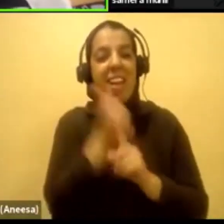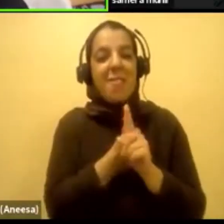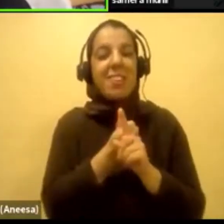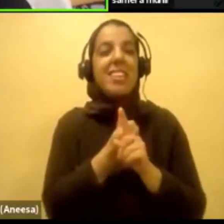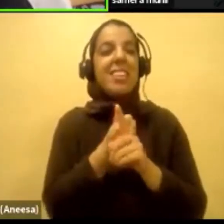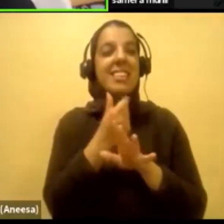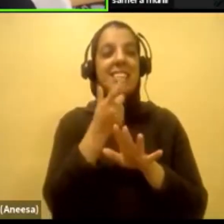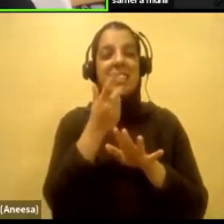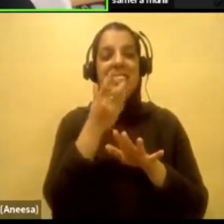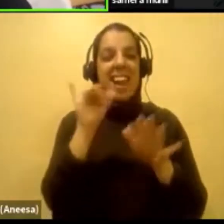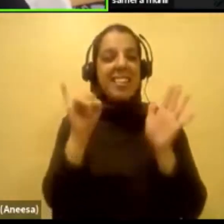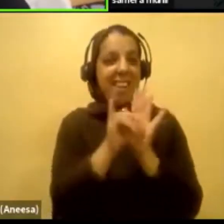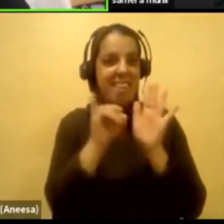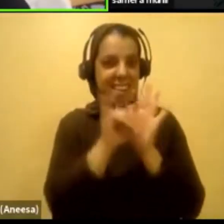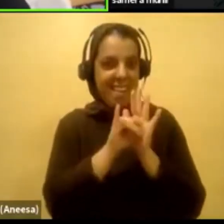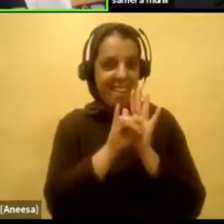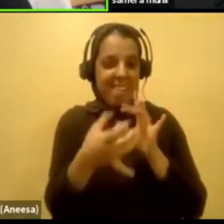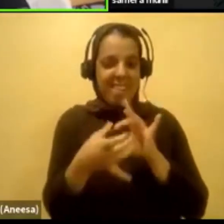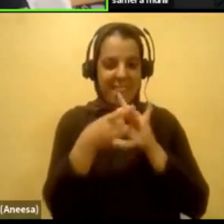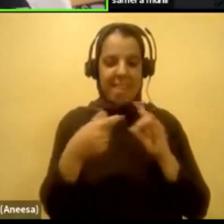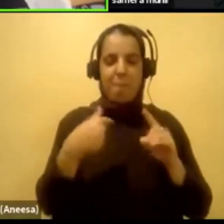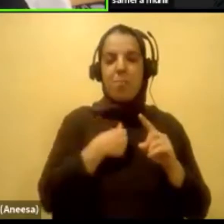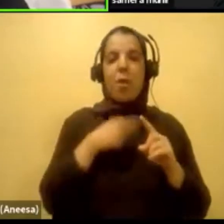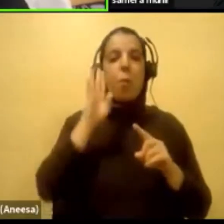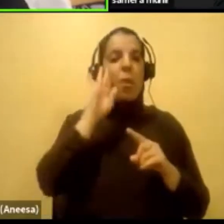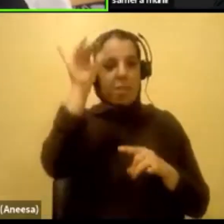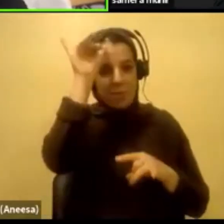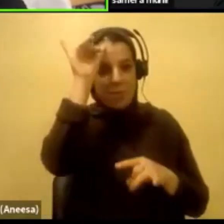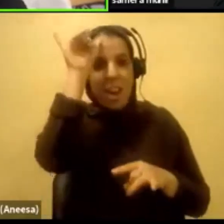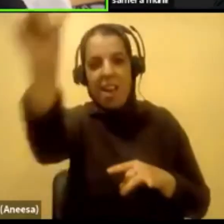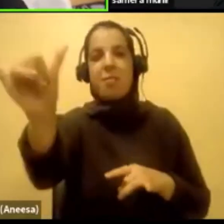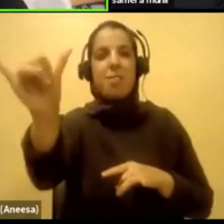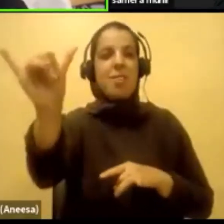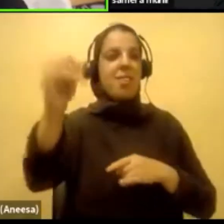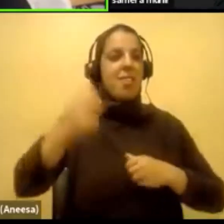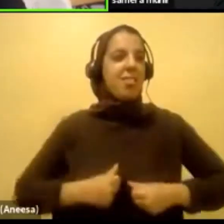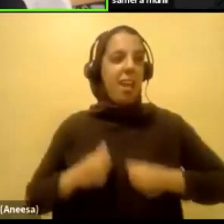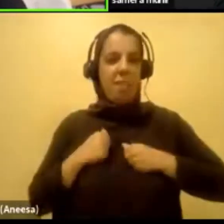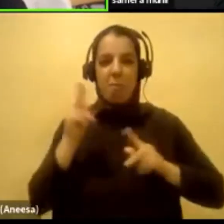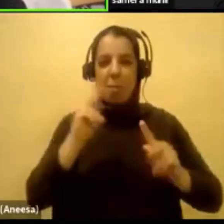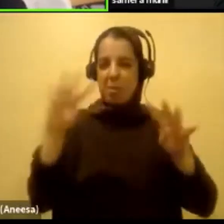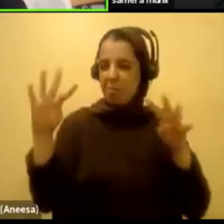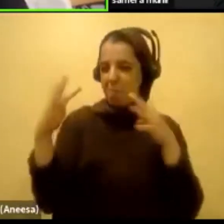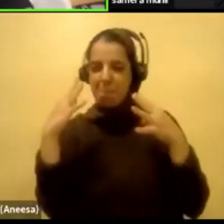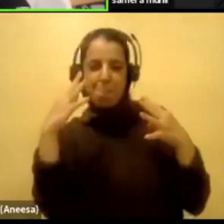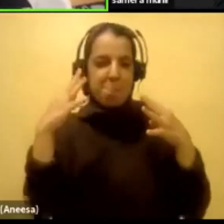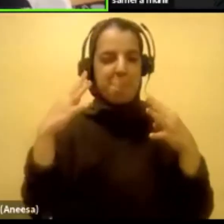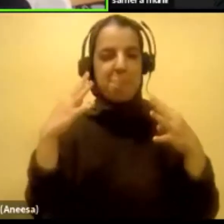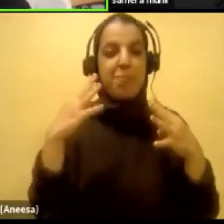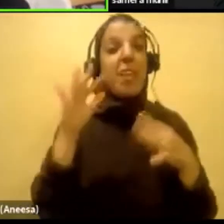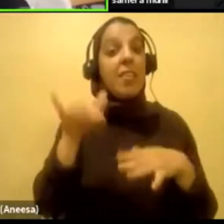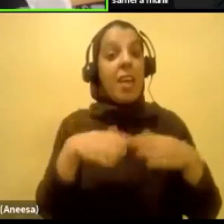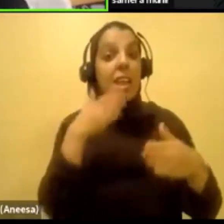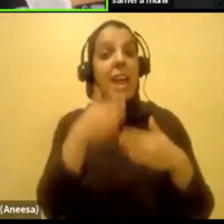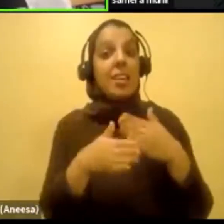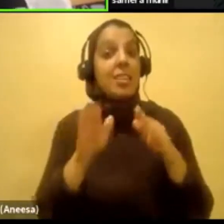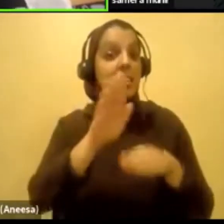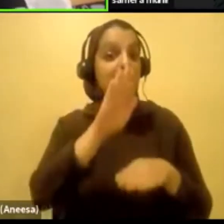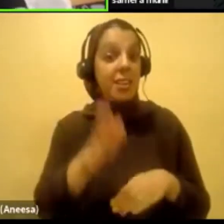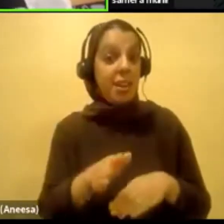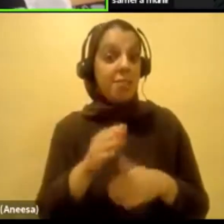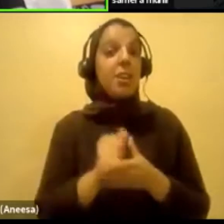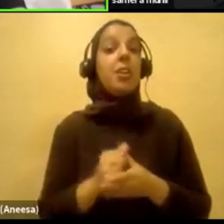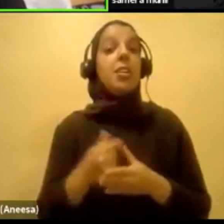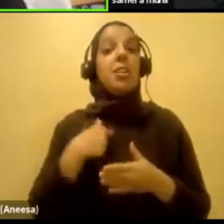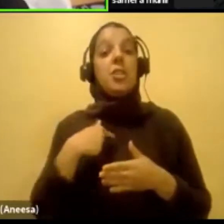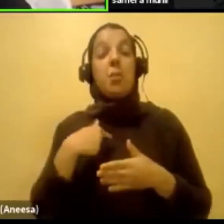will forever, forever screw me over. And it didn't end there. And even went into the media. Now that I'm working in the